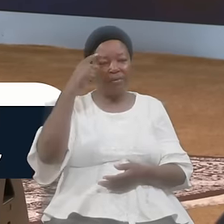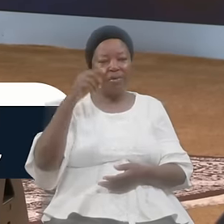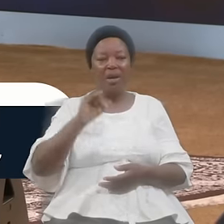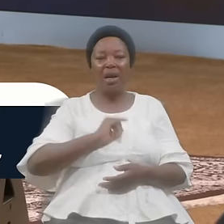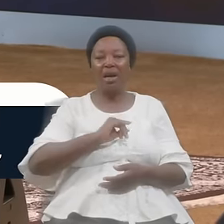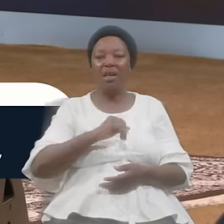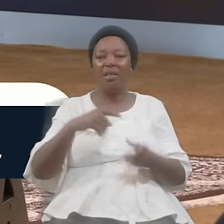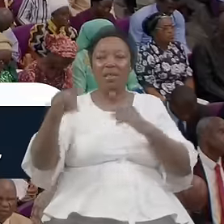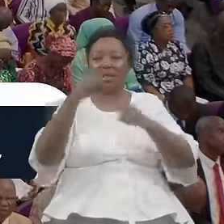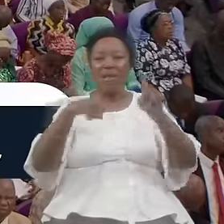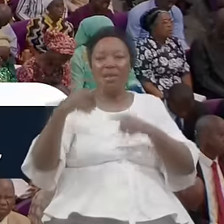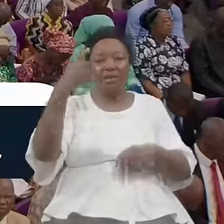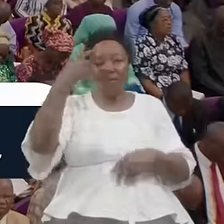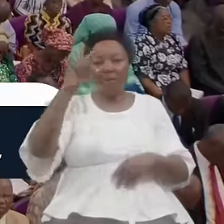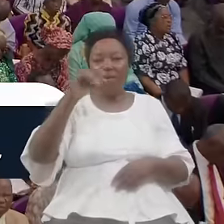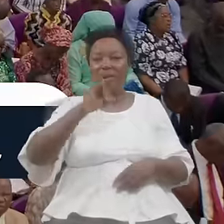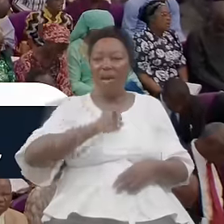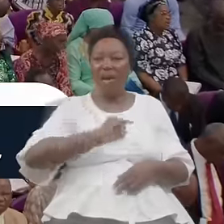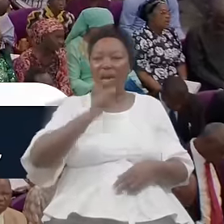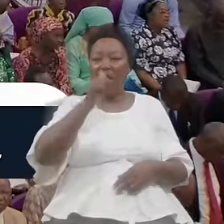Libra Together With God